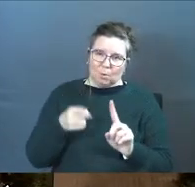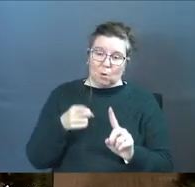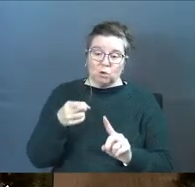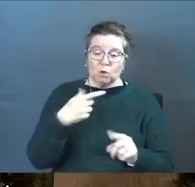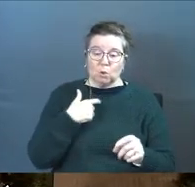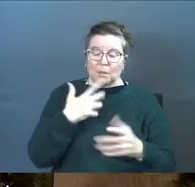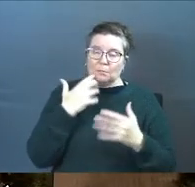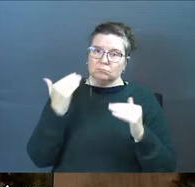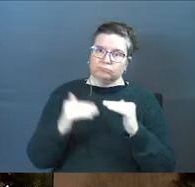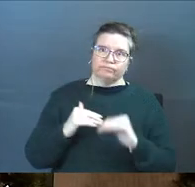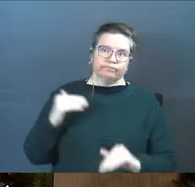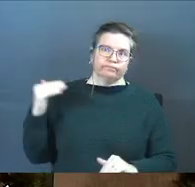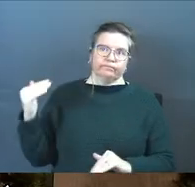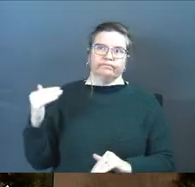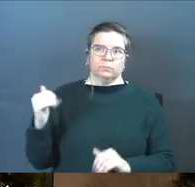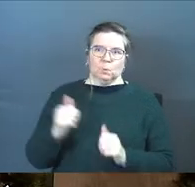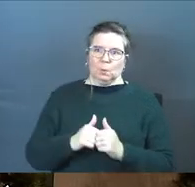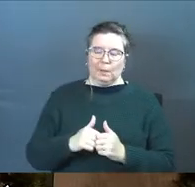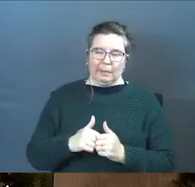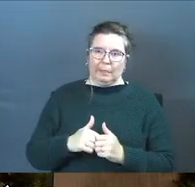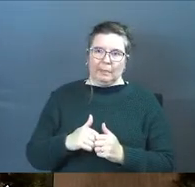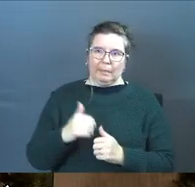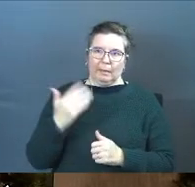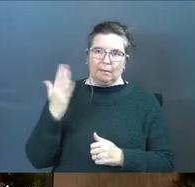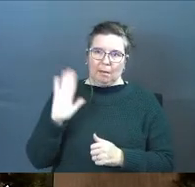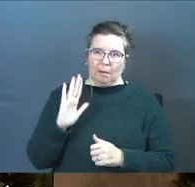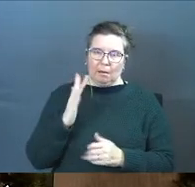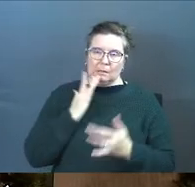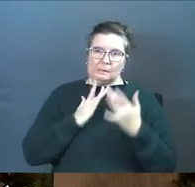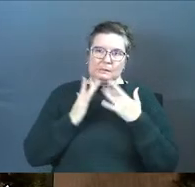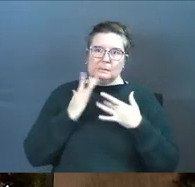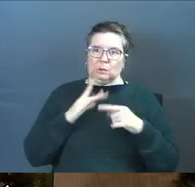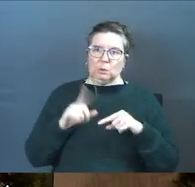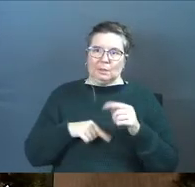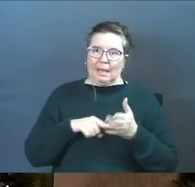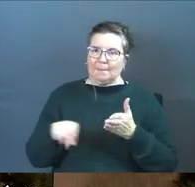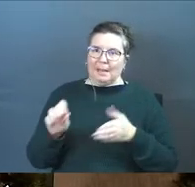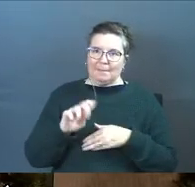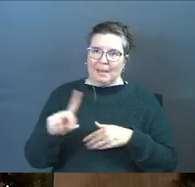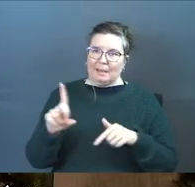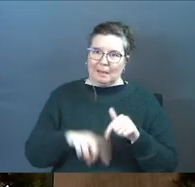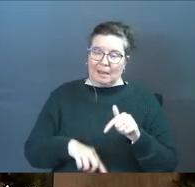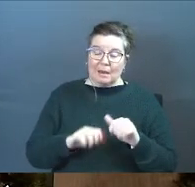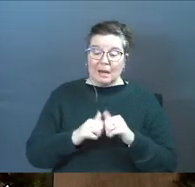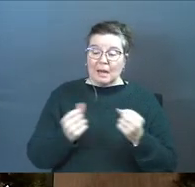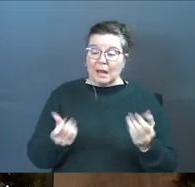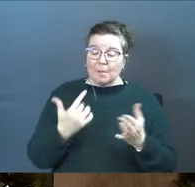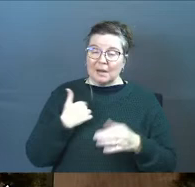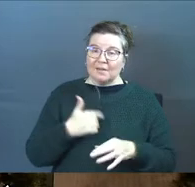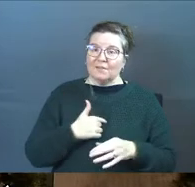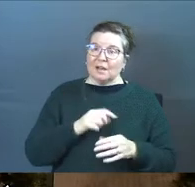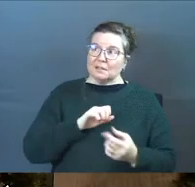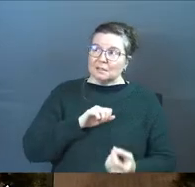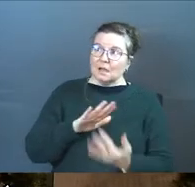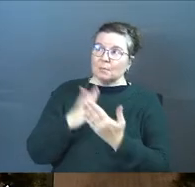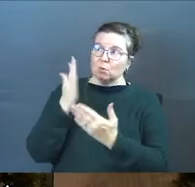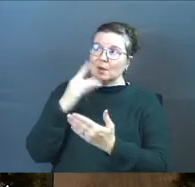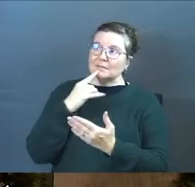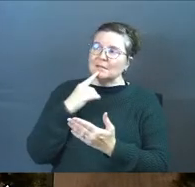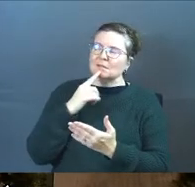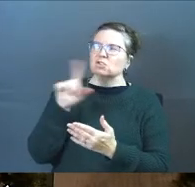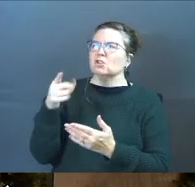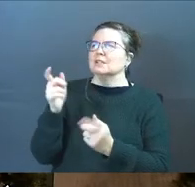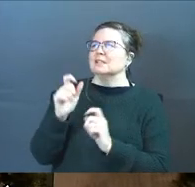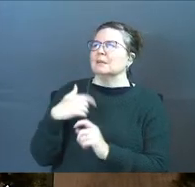You're in such a spot with God. You cannot pay it back. And how many of us come to God and say,